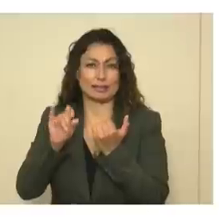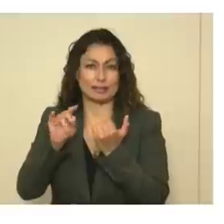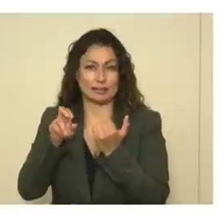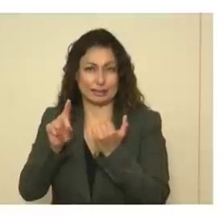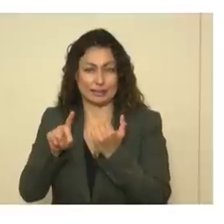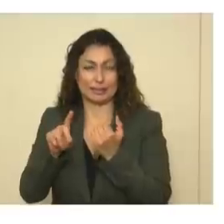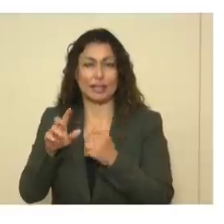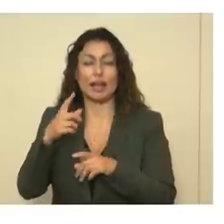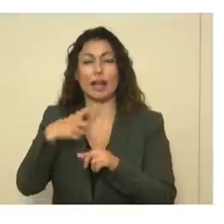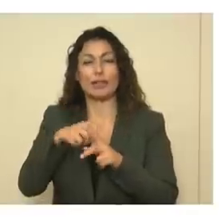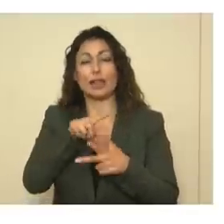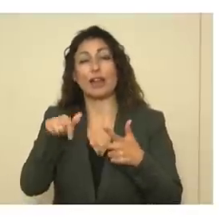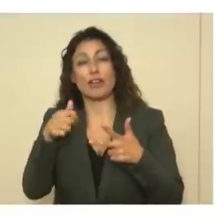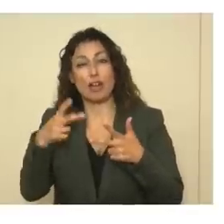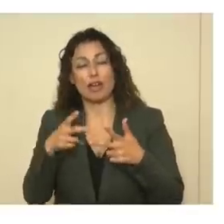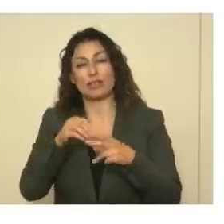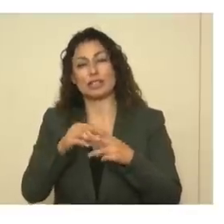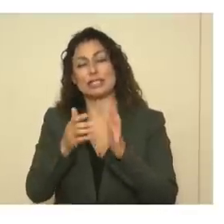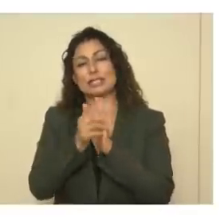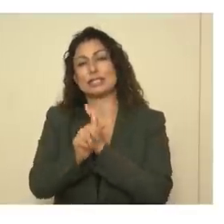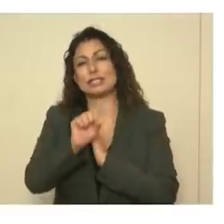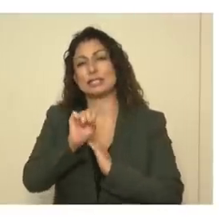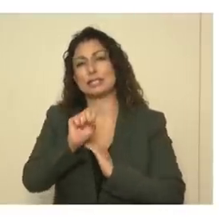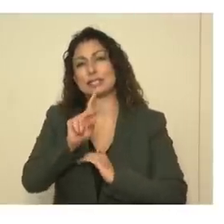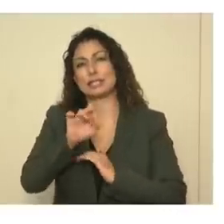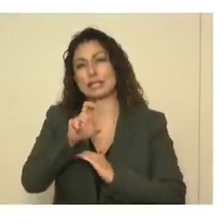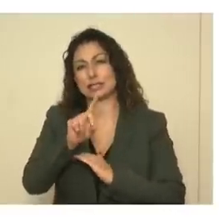skilled nursing facilities.